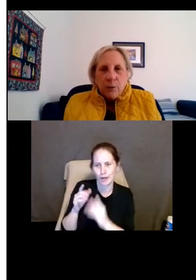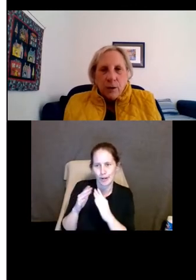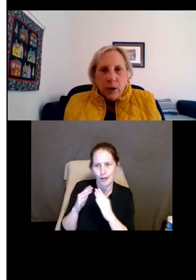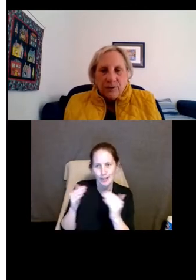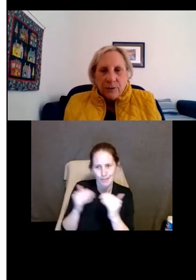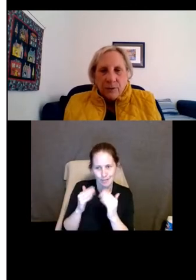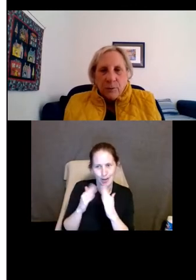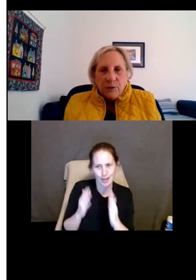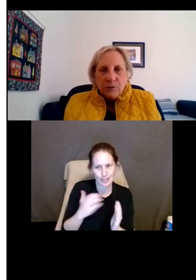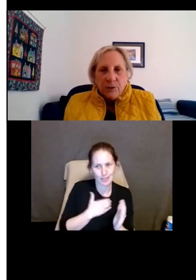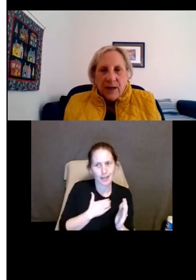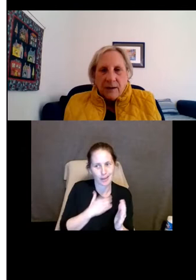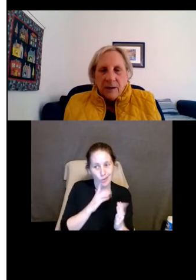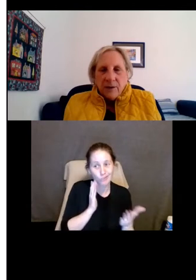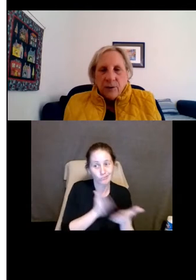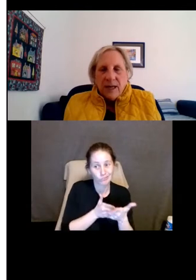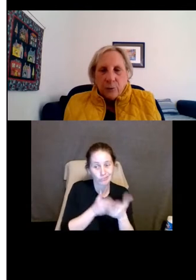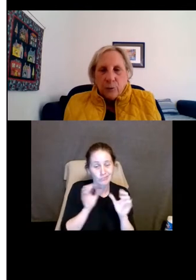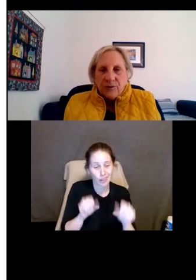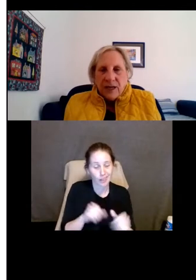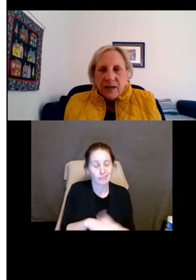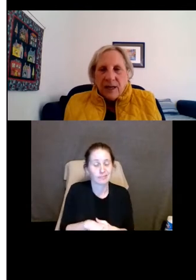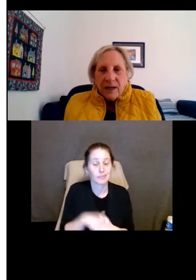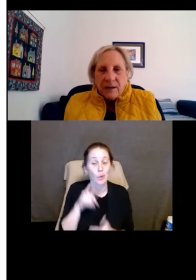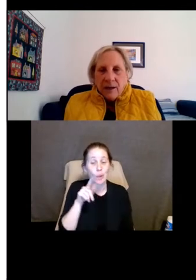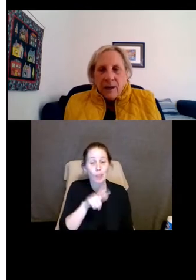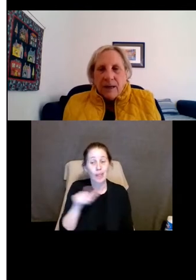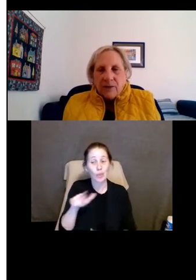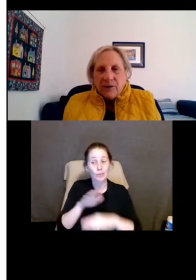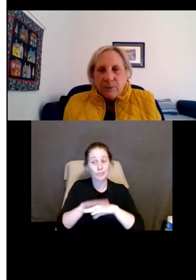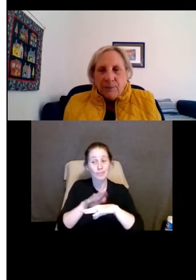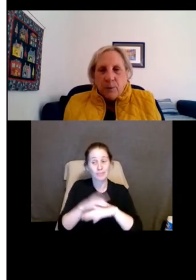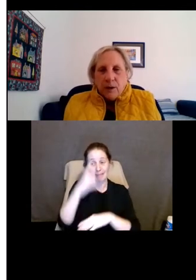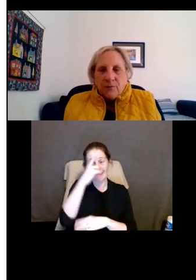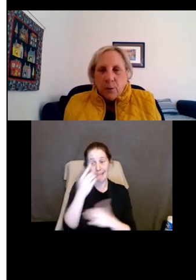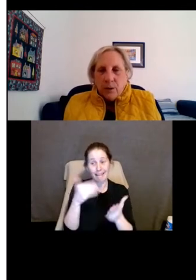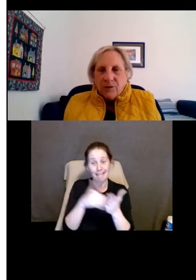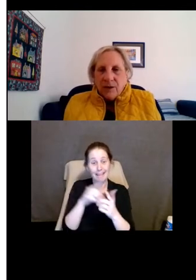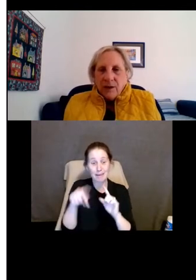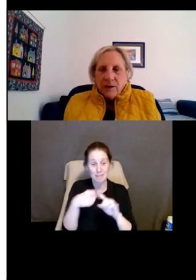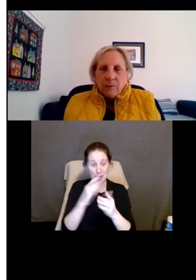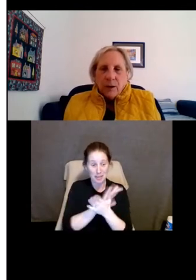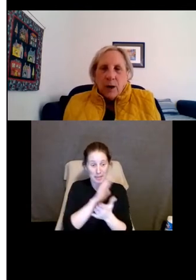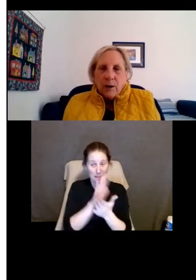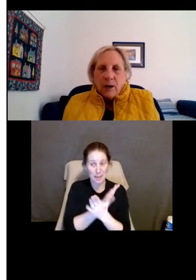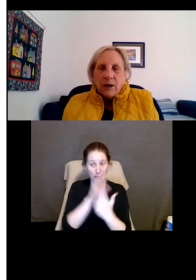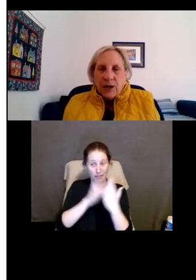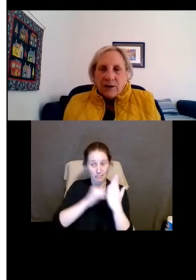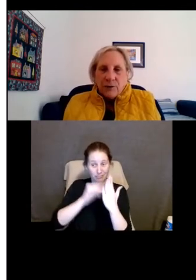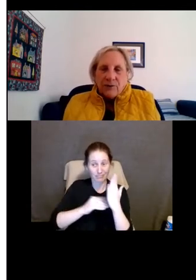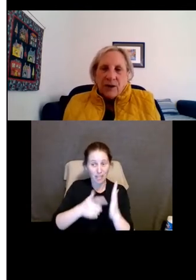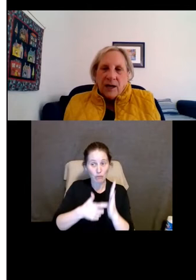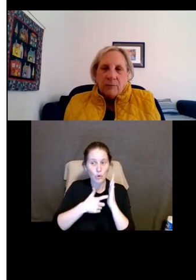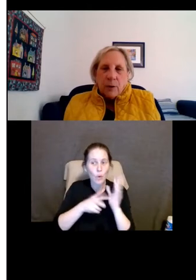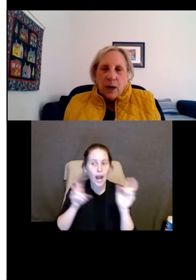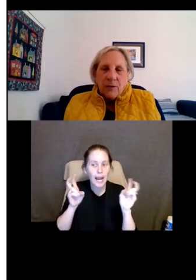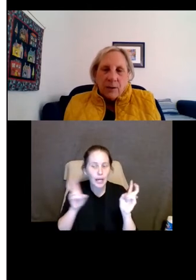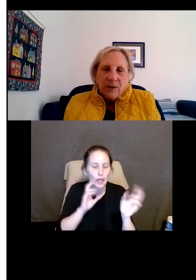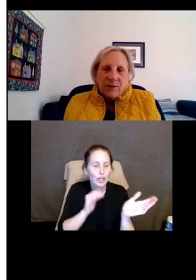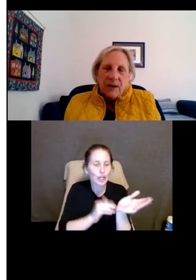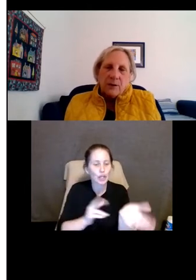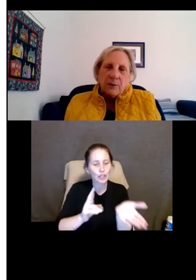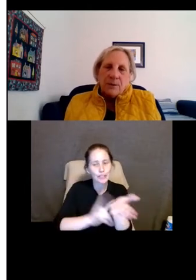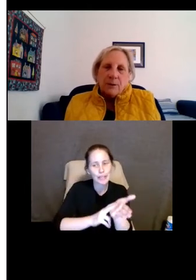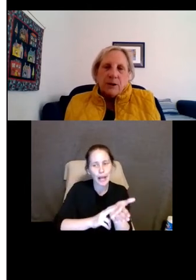complaint or a lawsuit when you do that. So landlords think again about these paperwork forms that require a doctor to sign it,